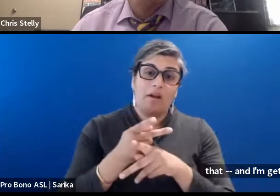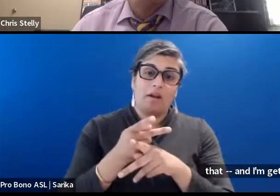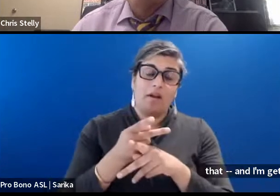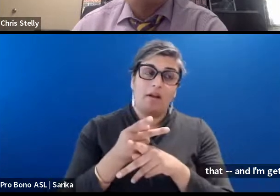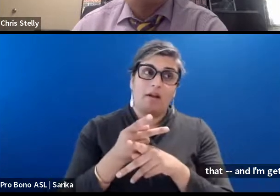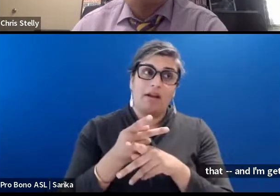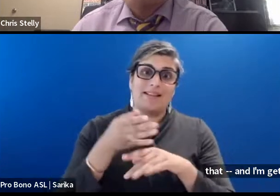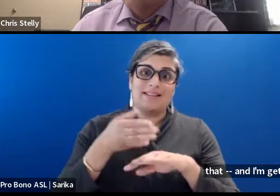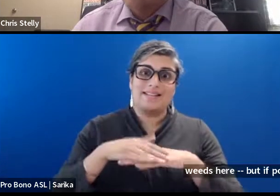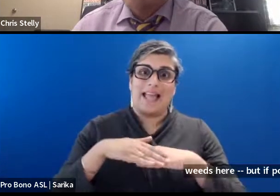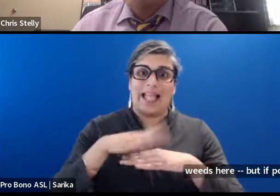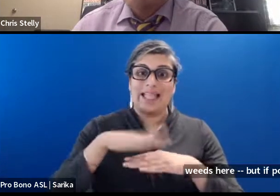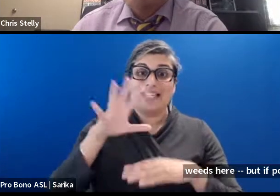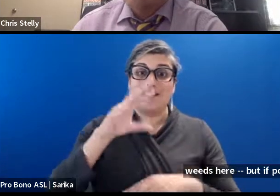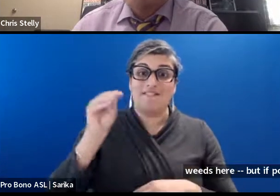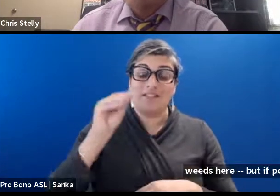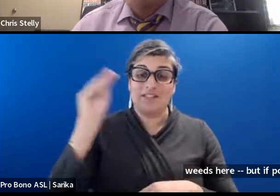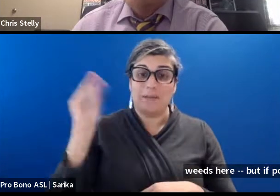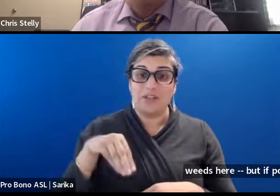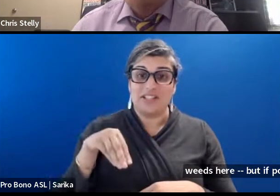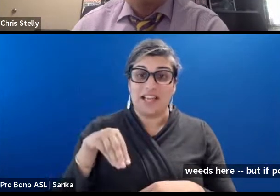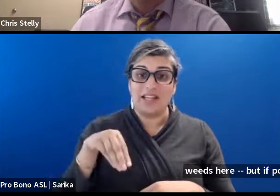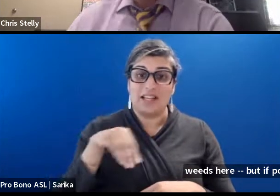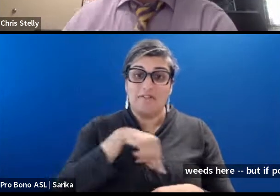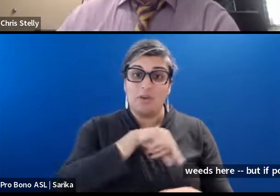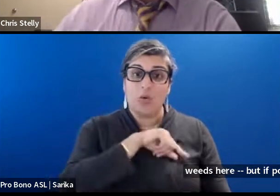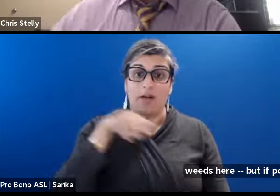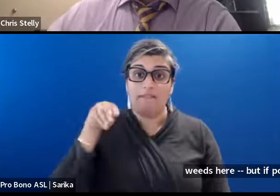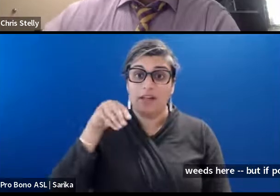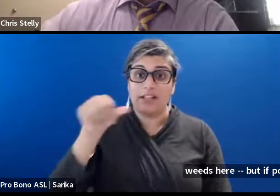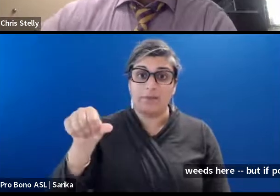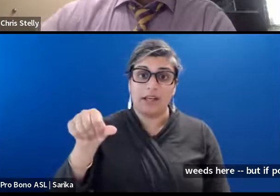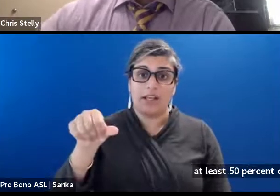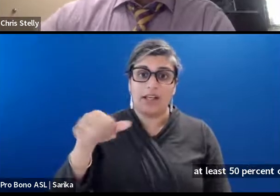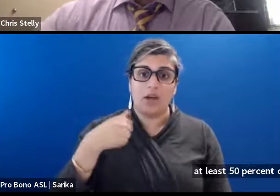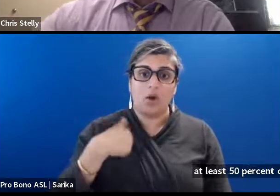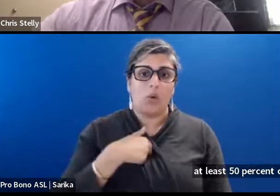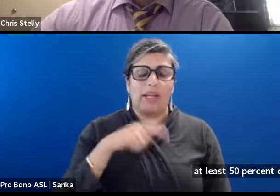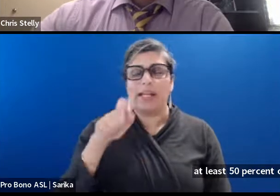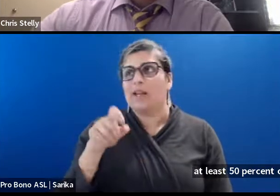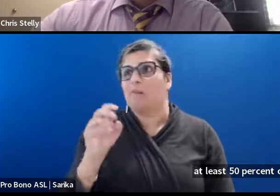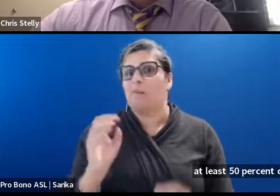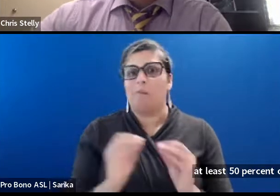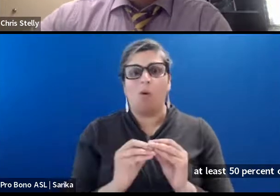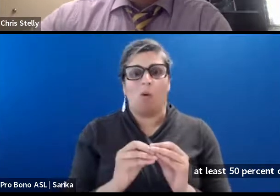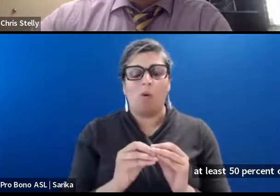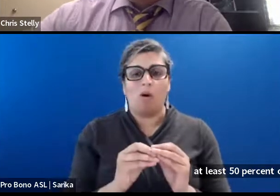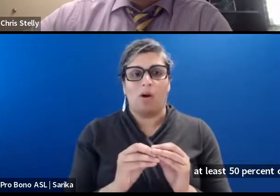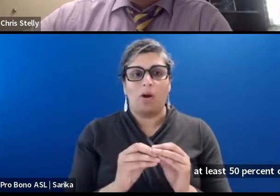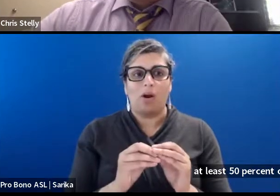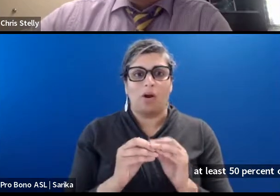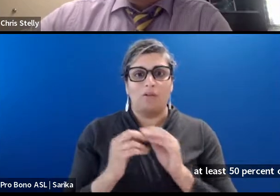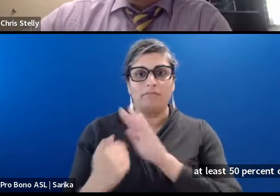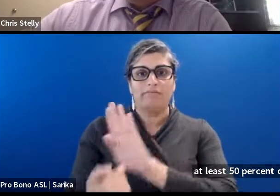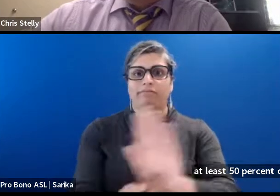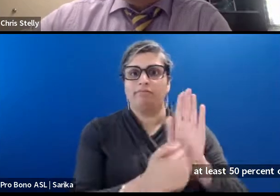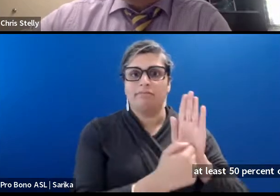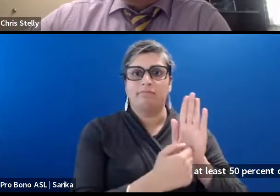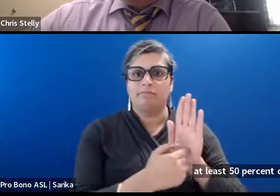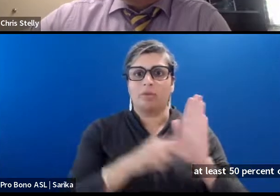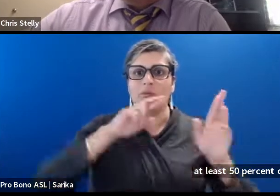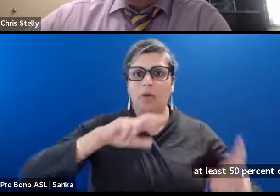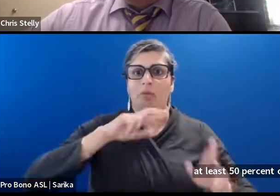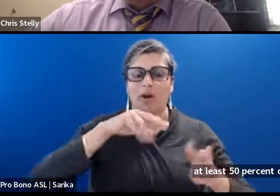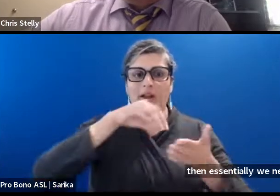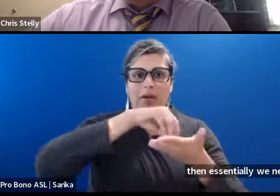50% of the qualifying spend, then essentially we need more transparency and reporting on